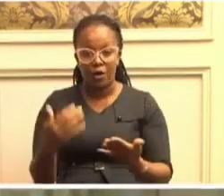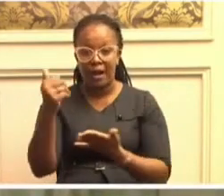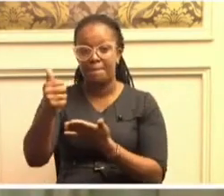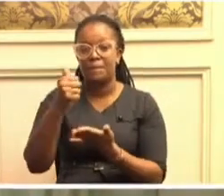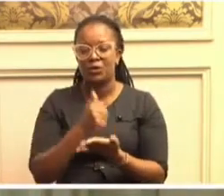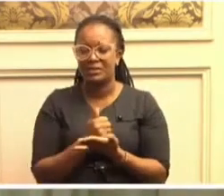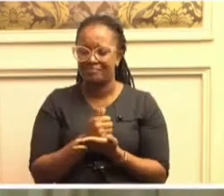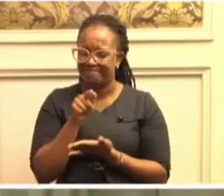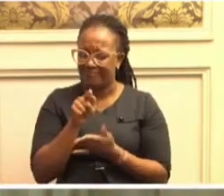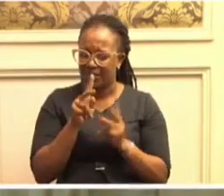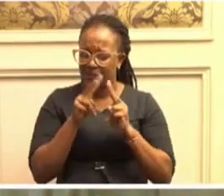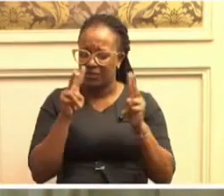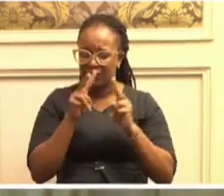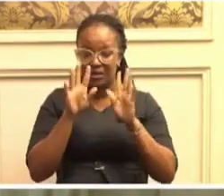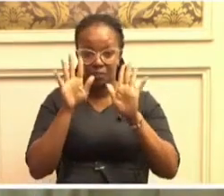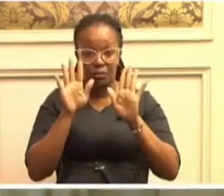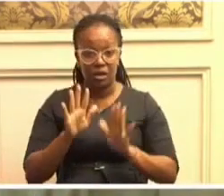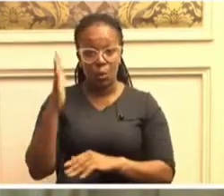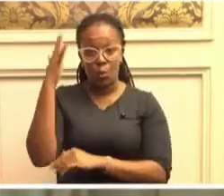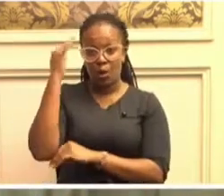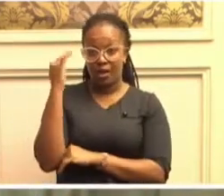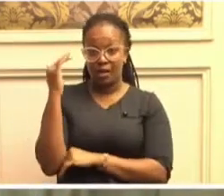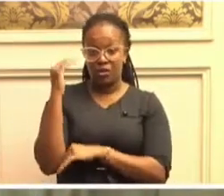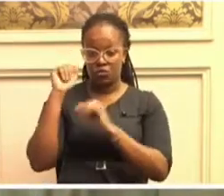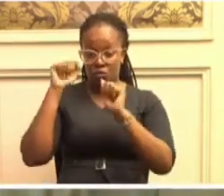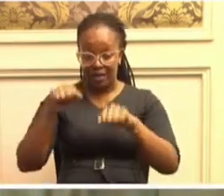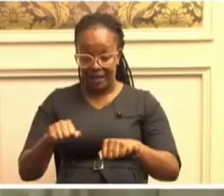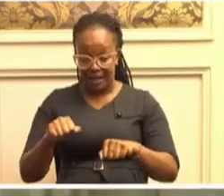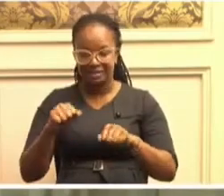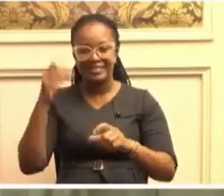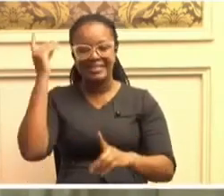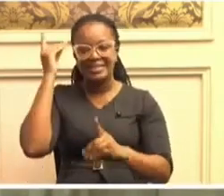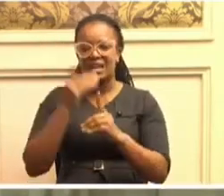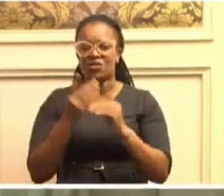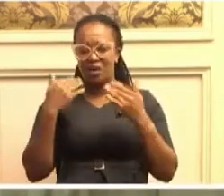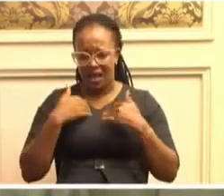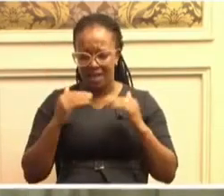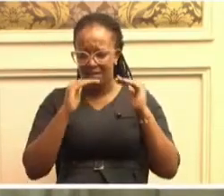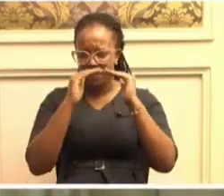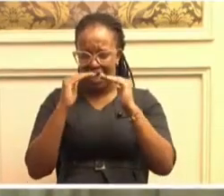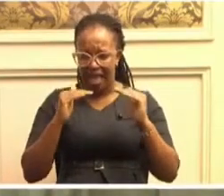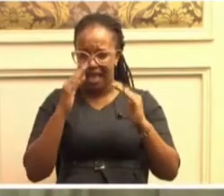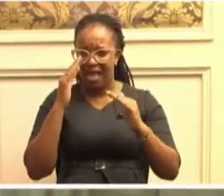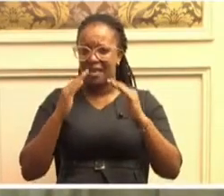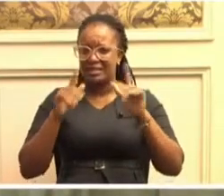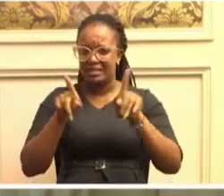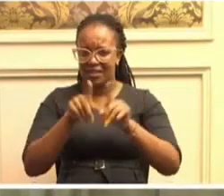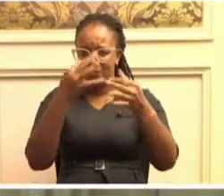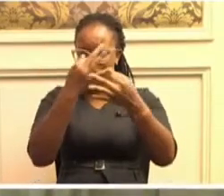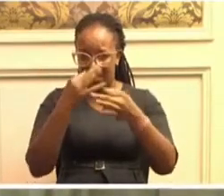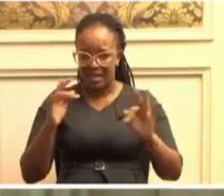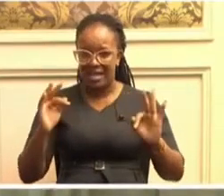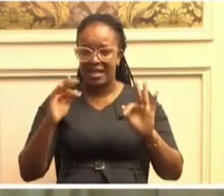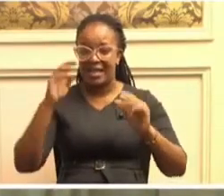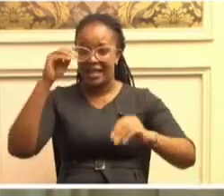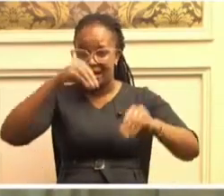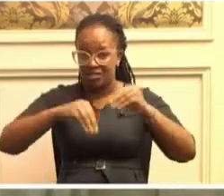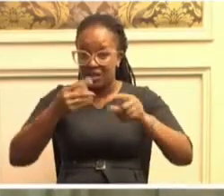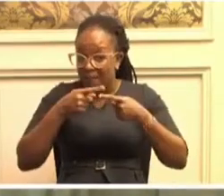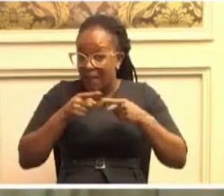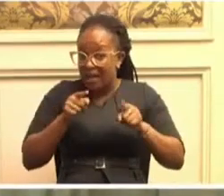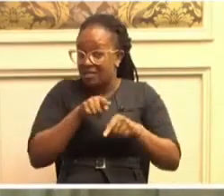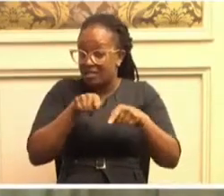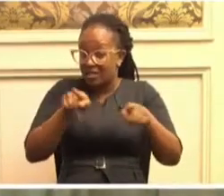because you can purpose to have a free and fair election. But who are you going to elect?